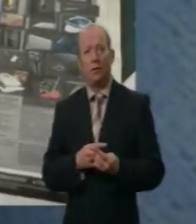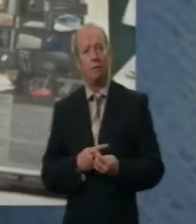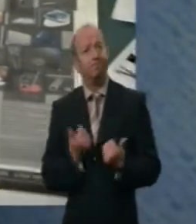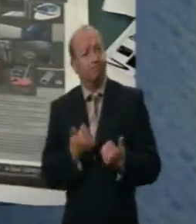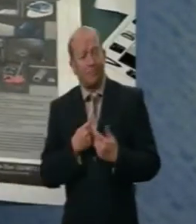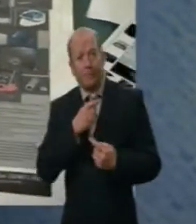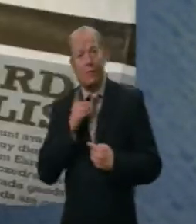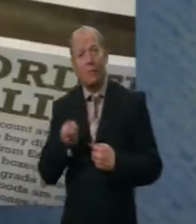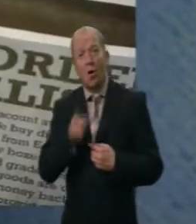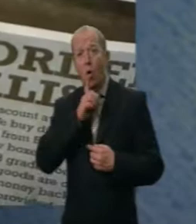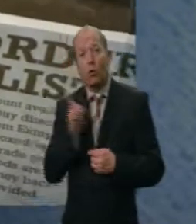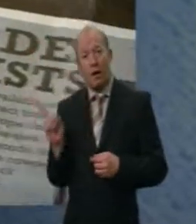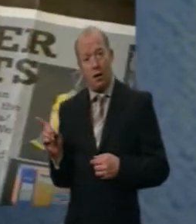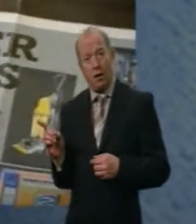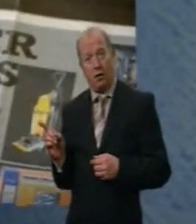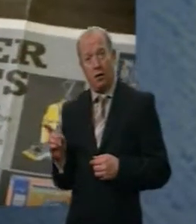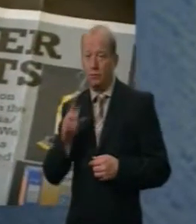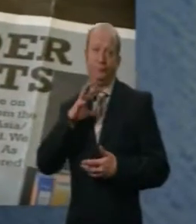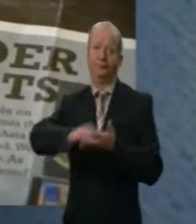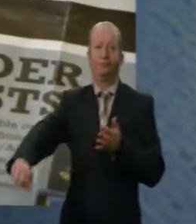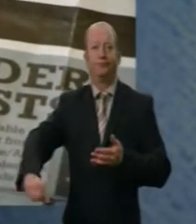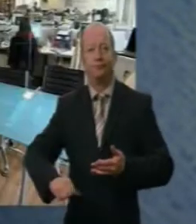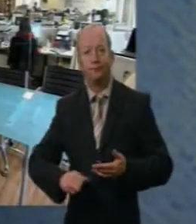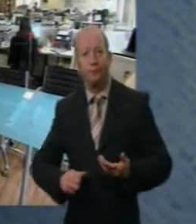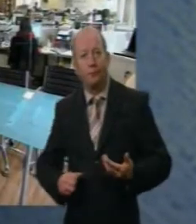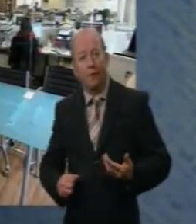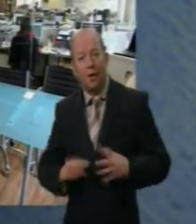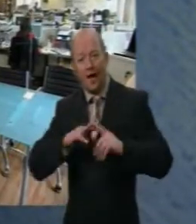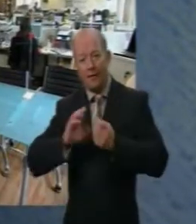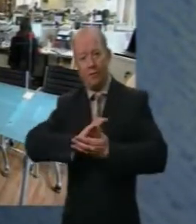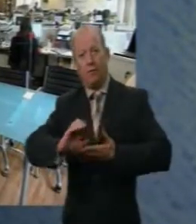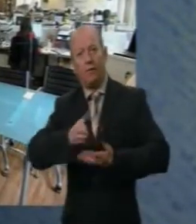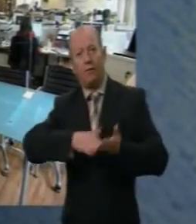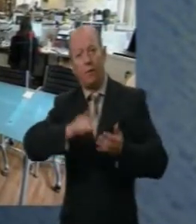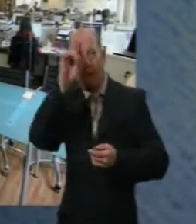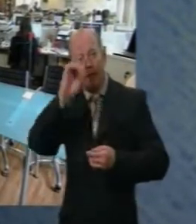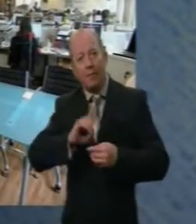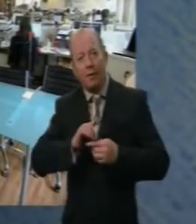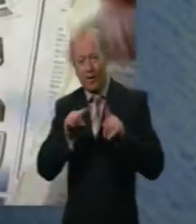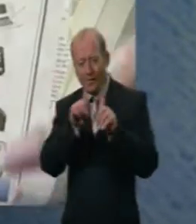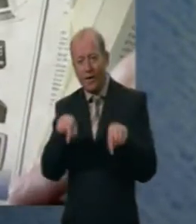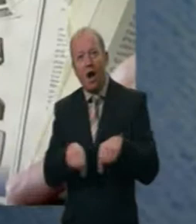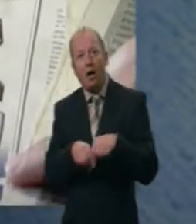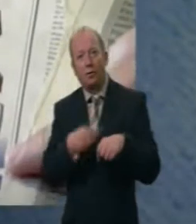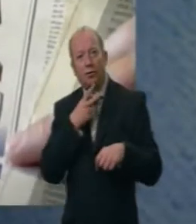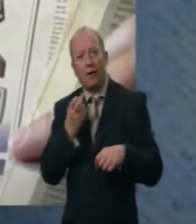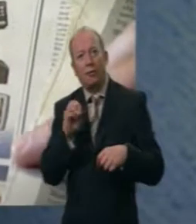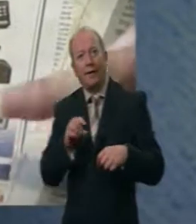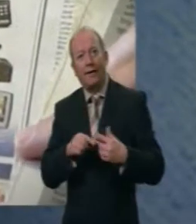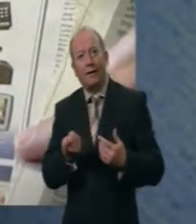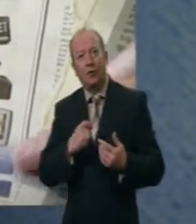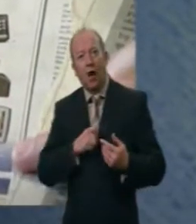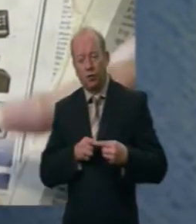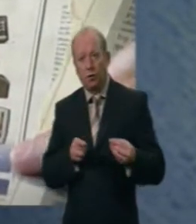is ripped off. And the whole thing's been funded by the people who responded to cards like the one that came through my letterbox. Perp